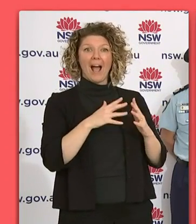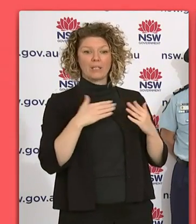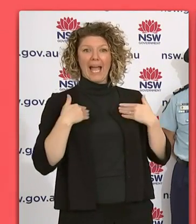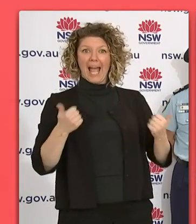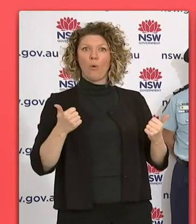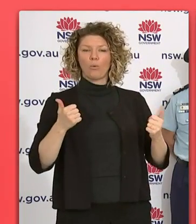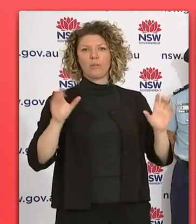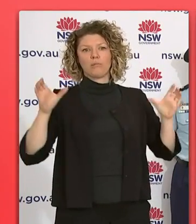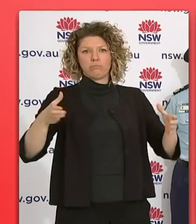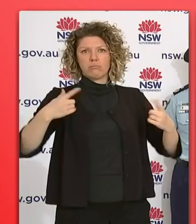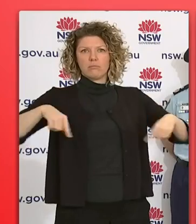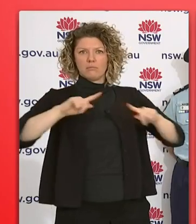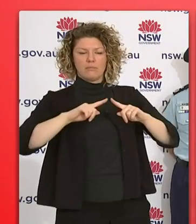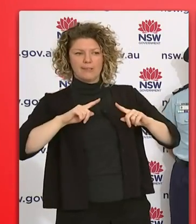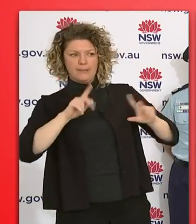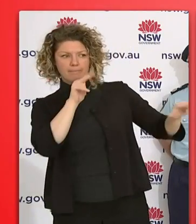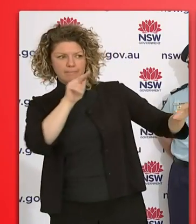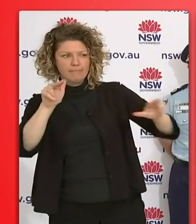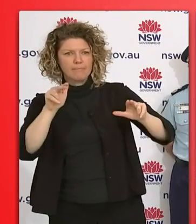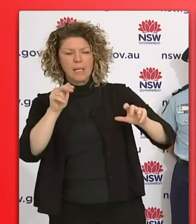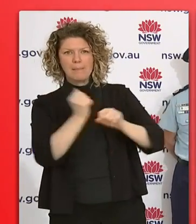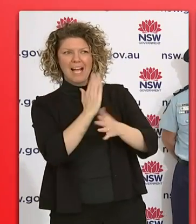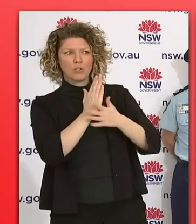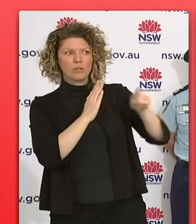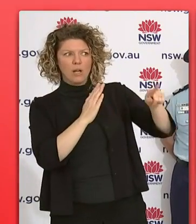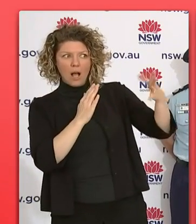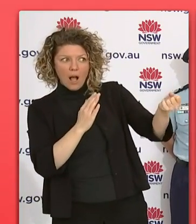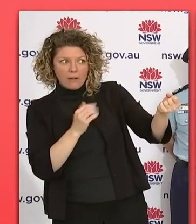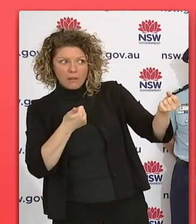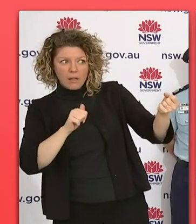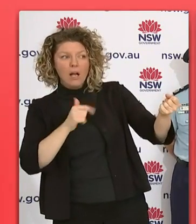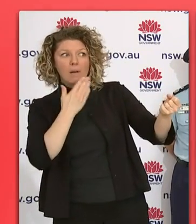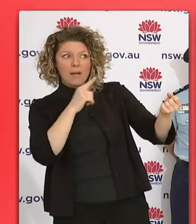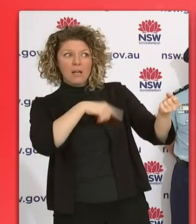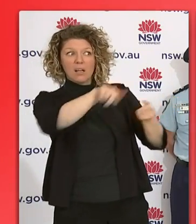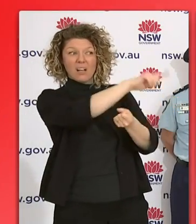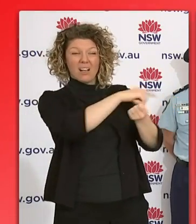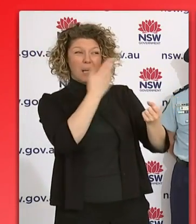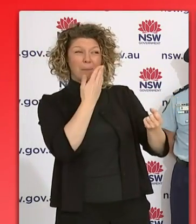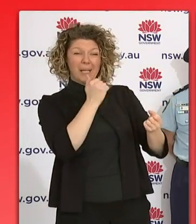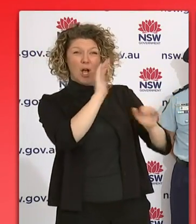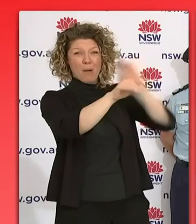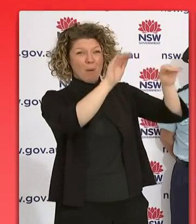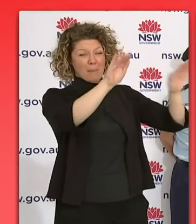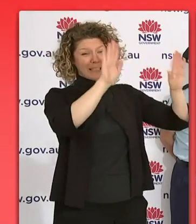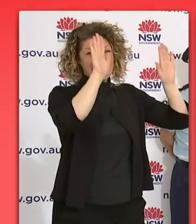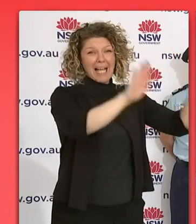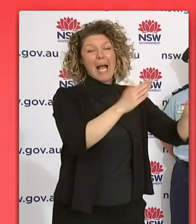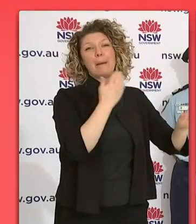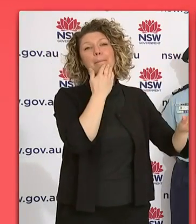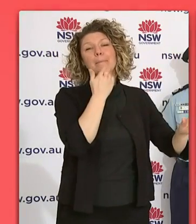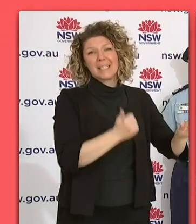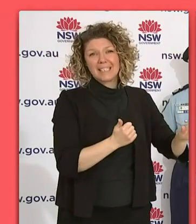alert and is asking the community up there to definitely stay at home. Obviously,